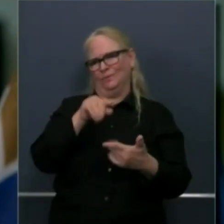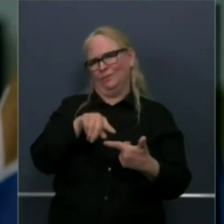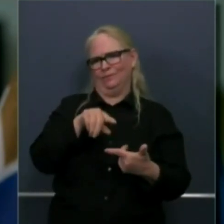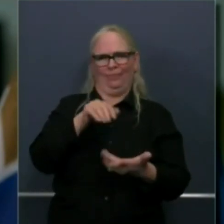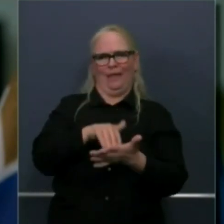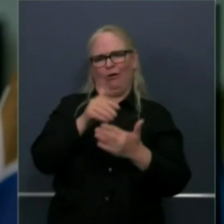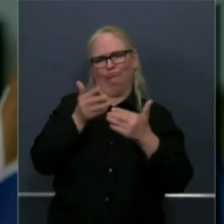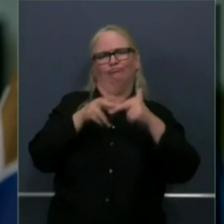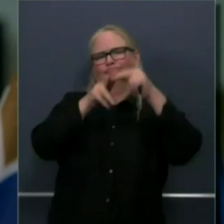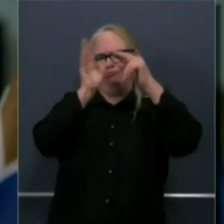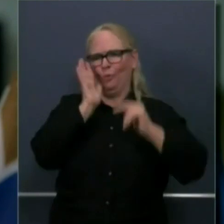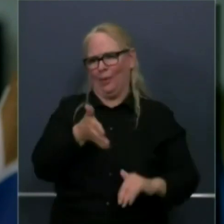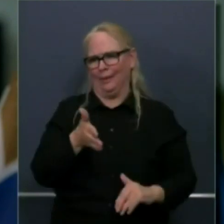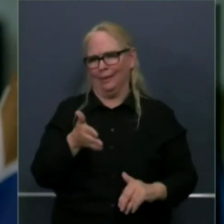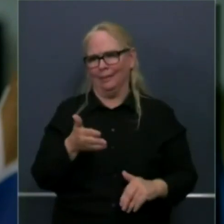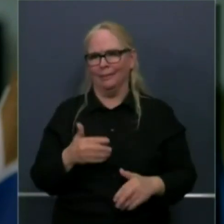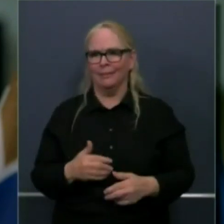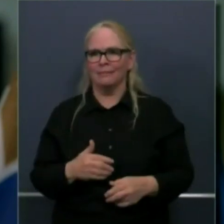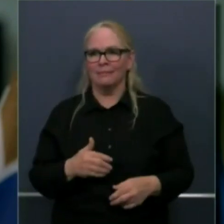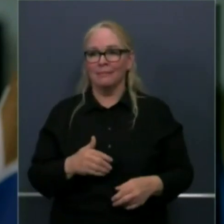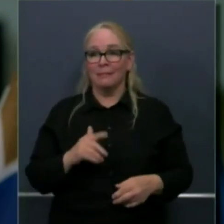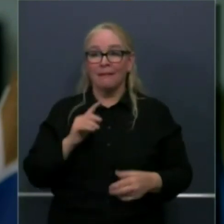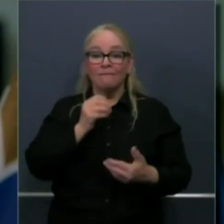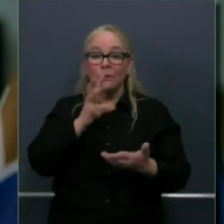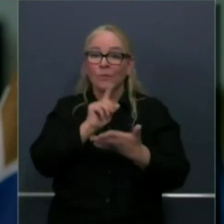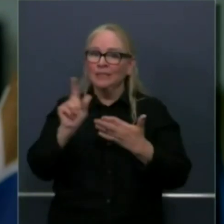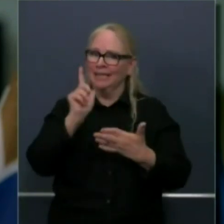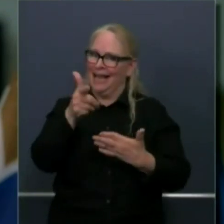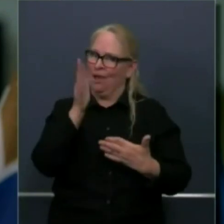many weeks away. Vicki Gonzalez, KCRA.